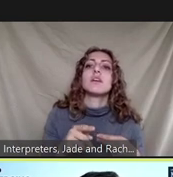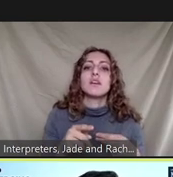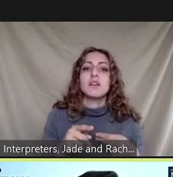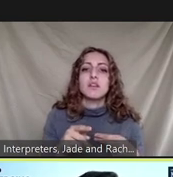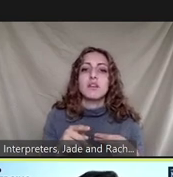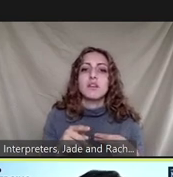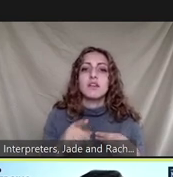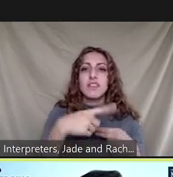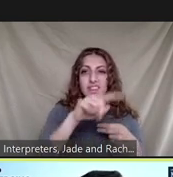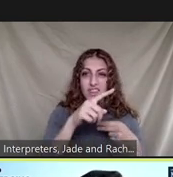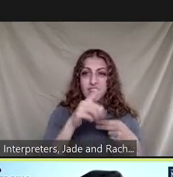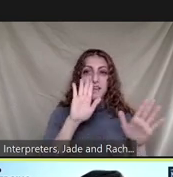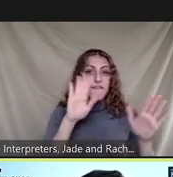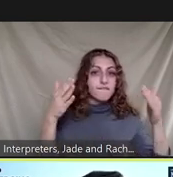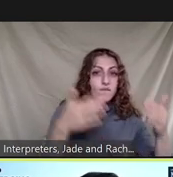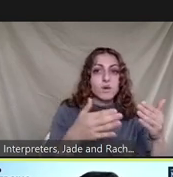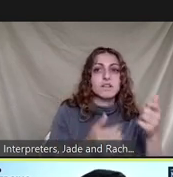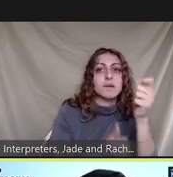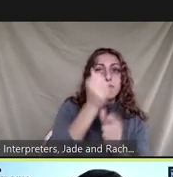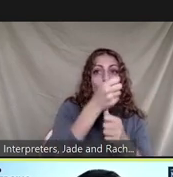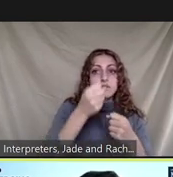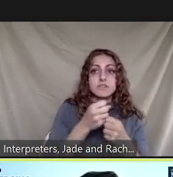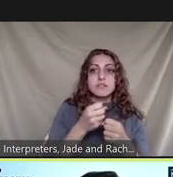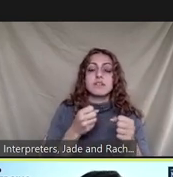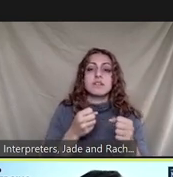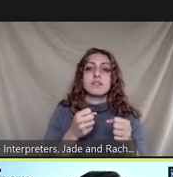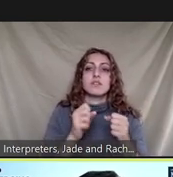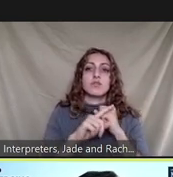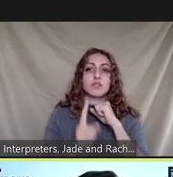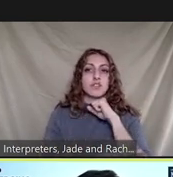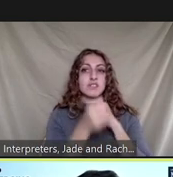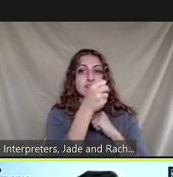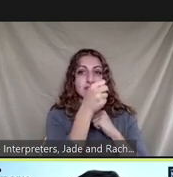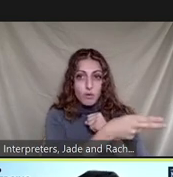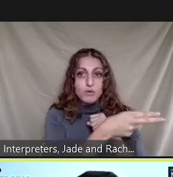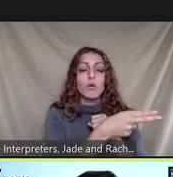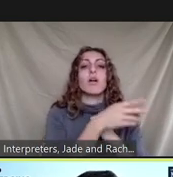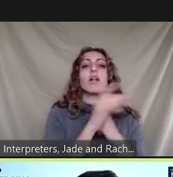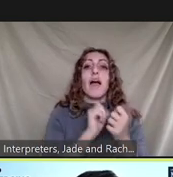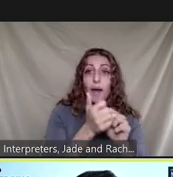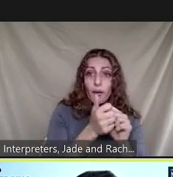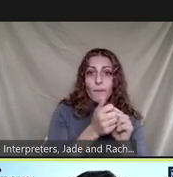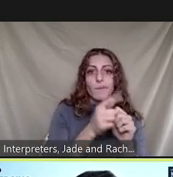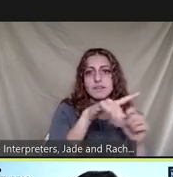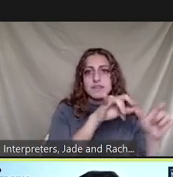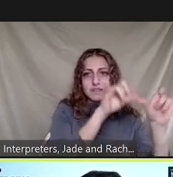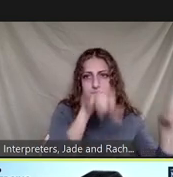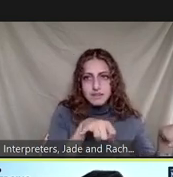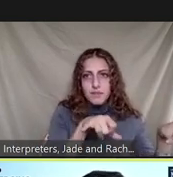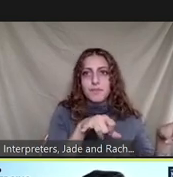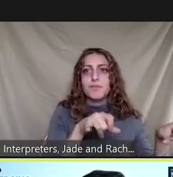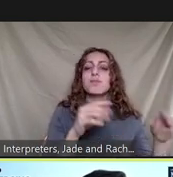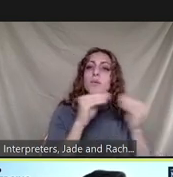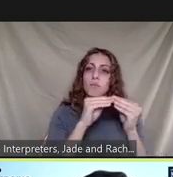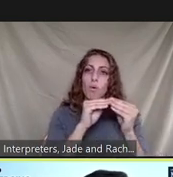primary means of disposal to this system from the waste generation source commercial and residential